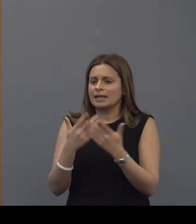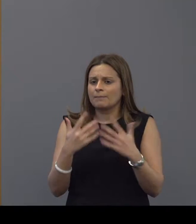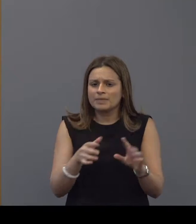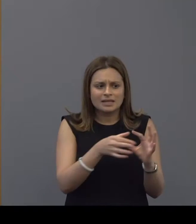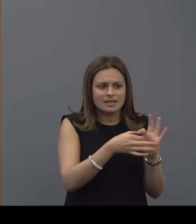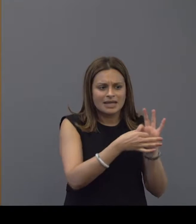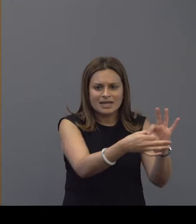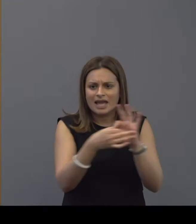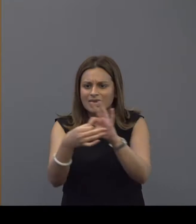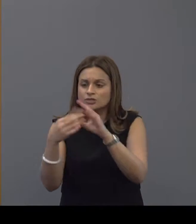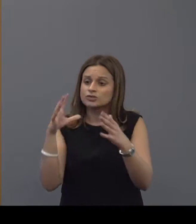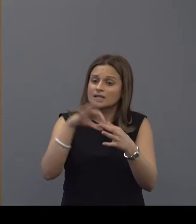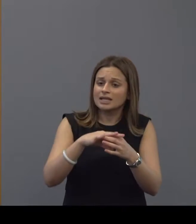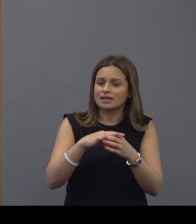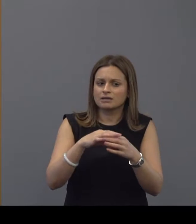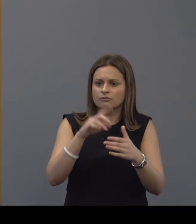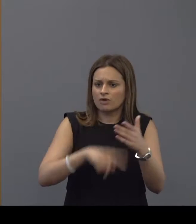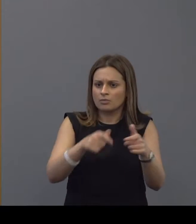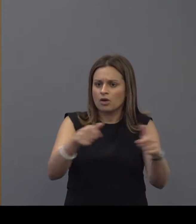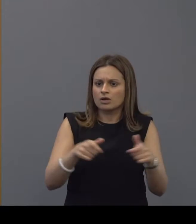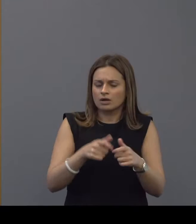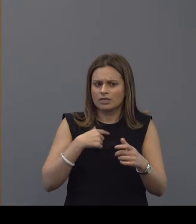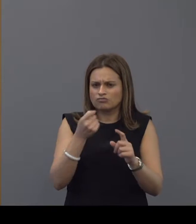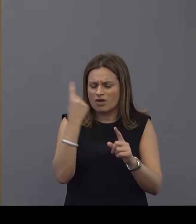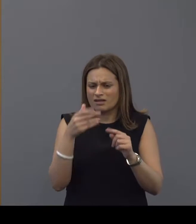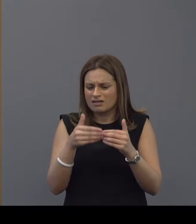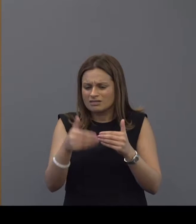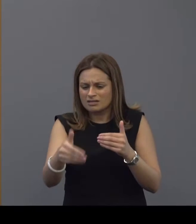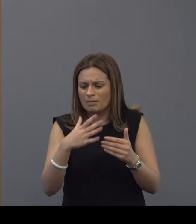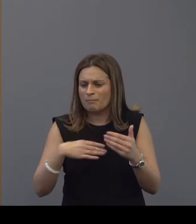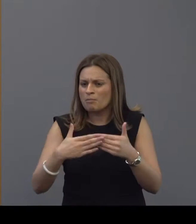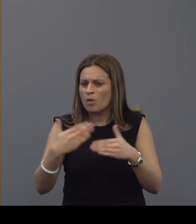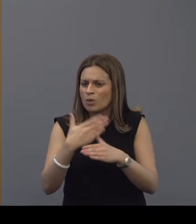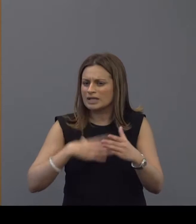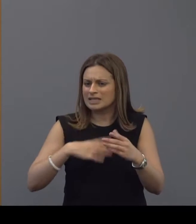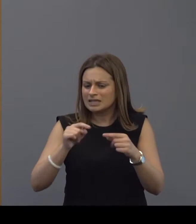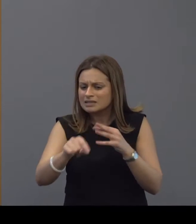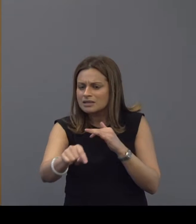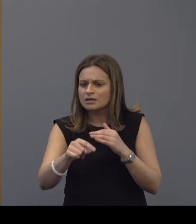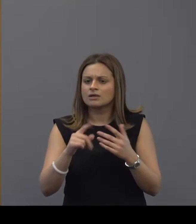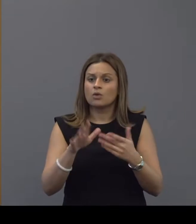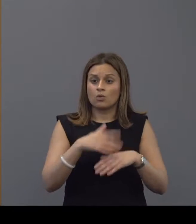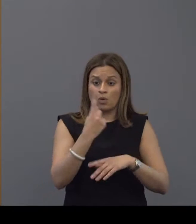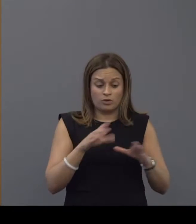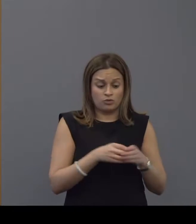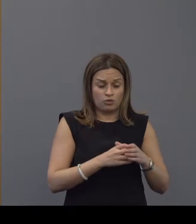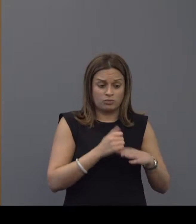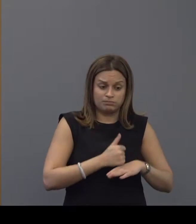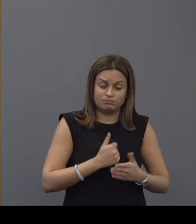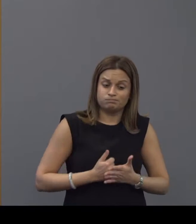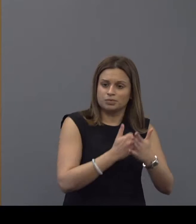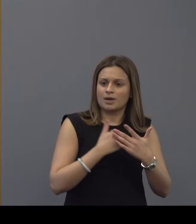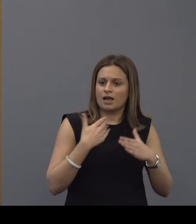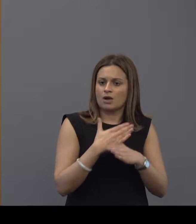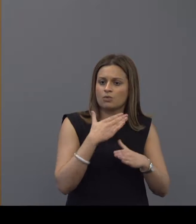around the commissioning framework but recognizing we still have more to do and one of the other underpinning groups of our of our